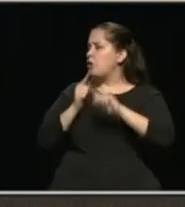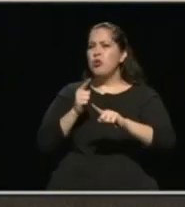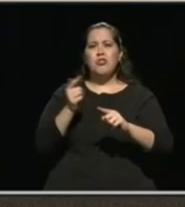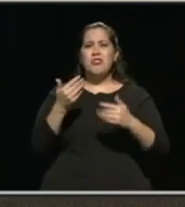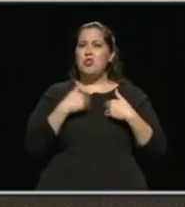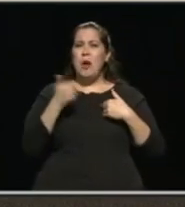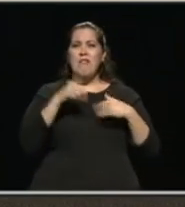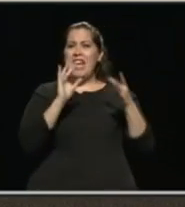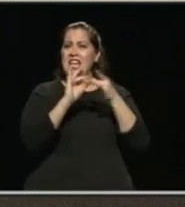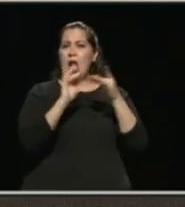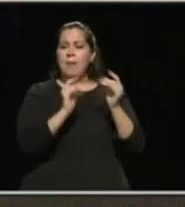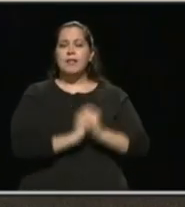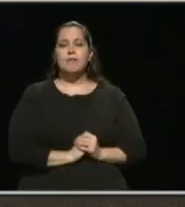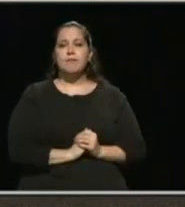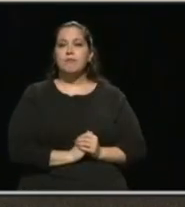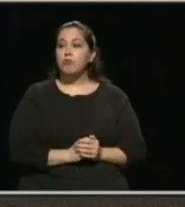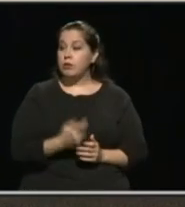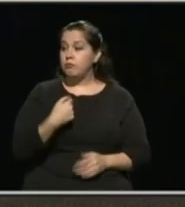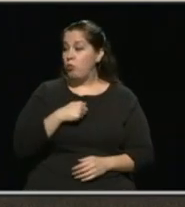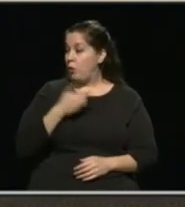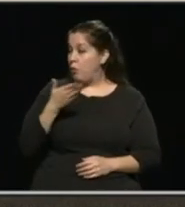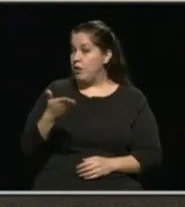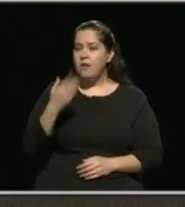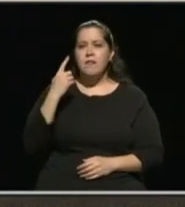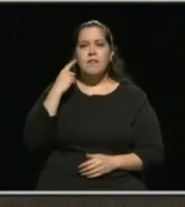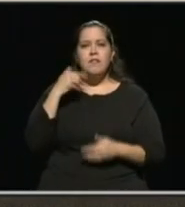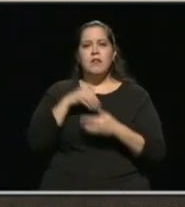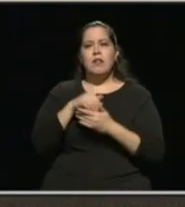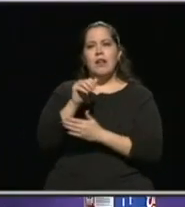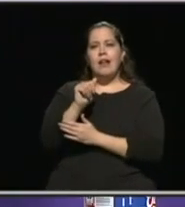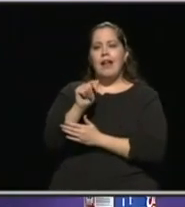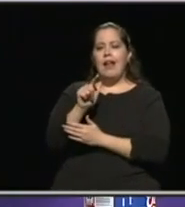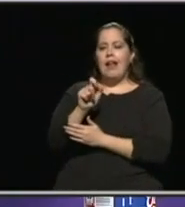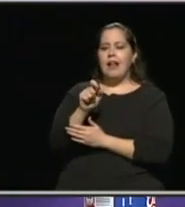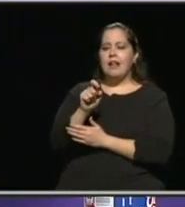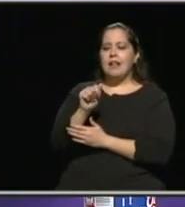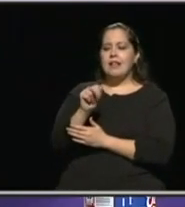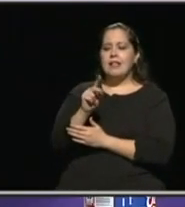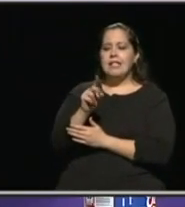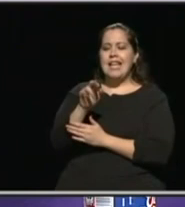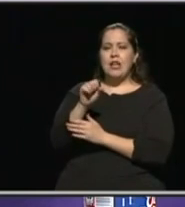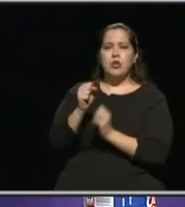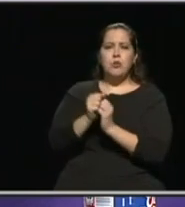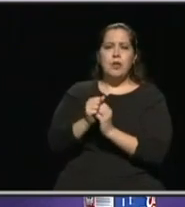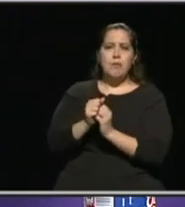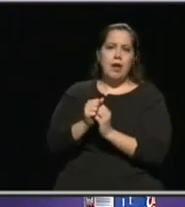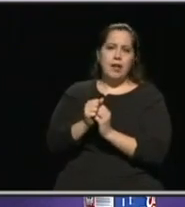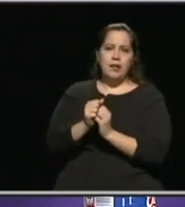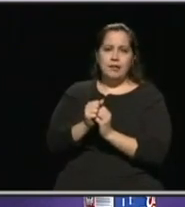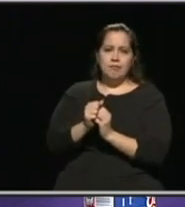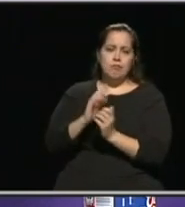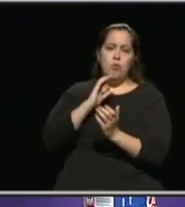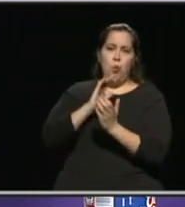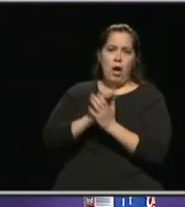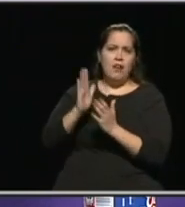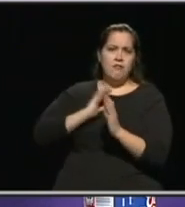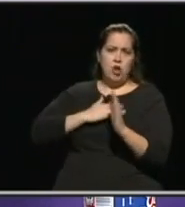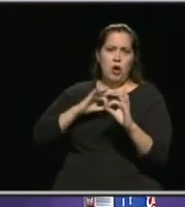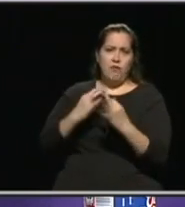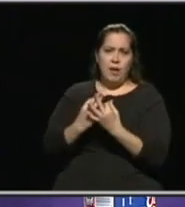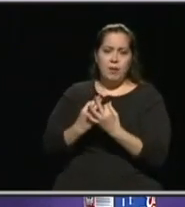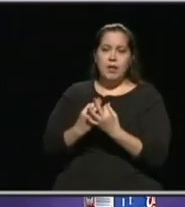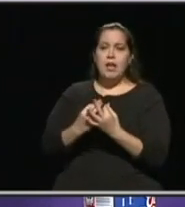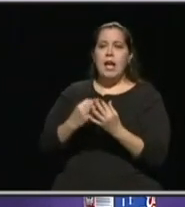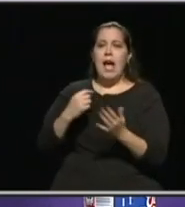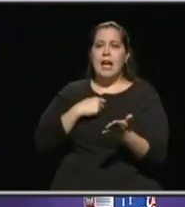if you were thoughts to that. Well, we were there. I think we were in Alexander's with my stepson and grandson and my wife. And as I